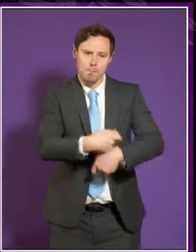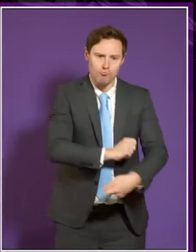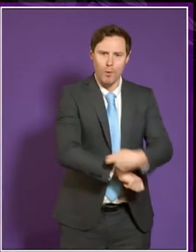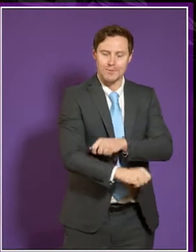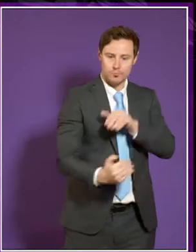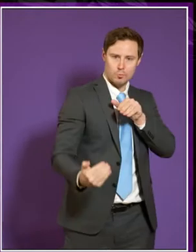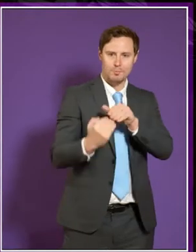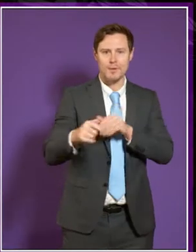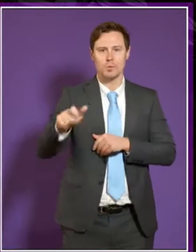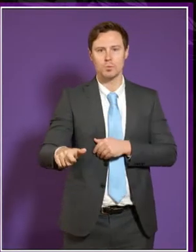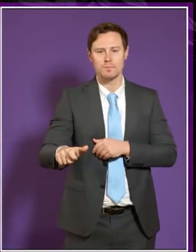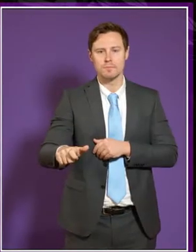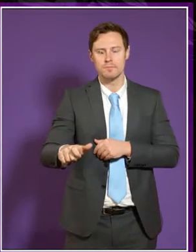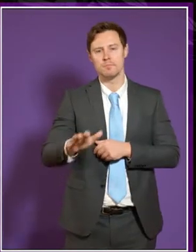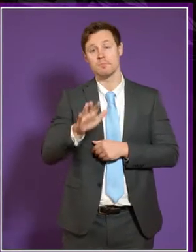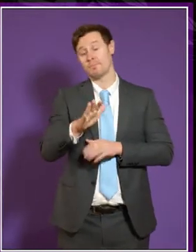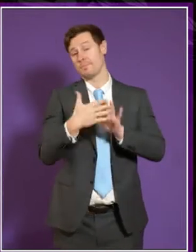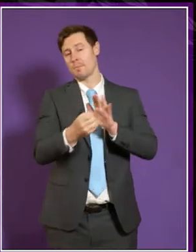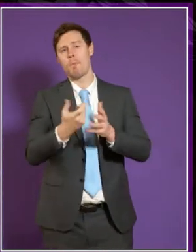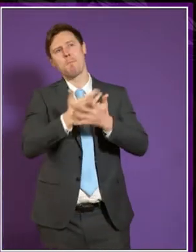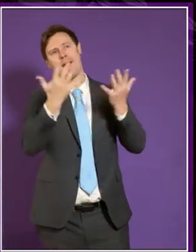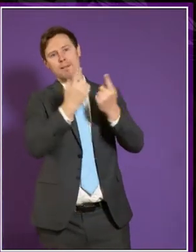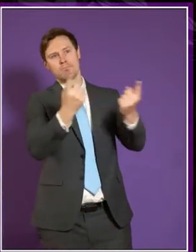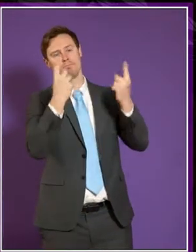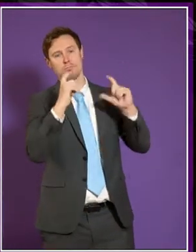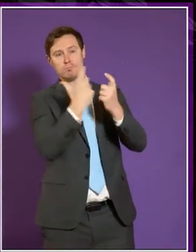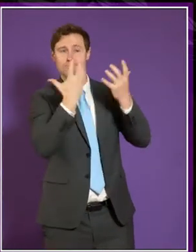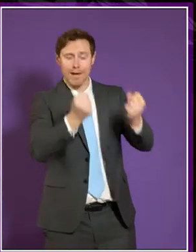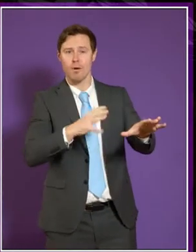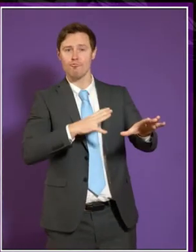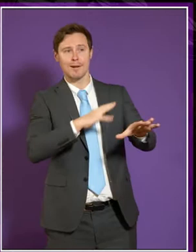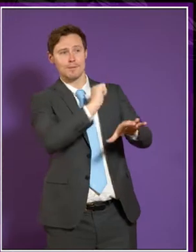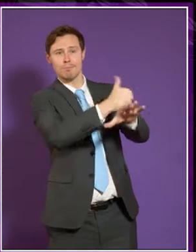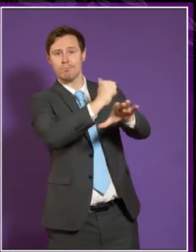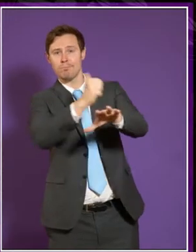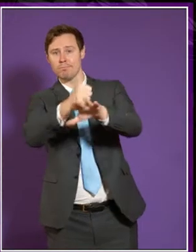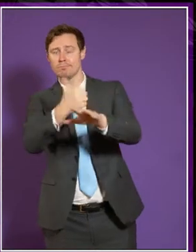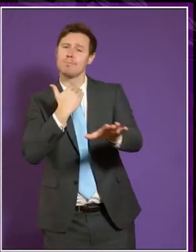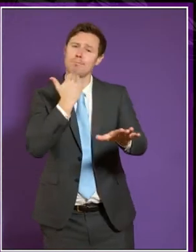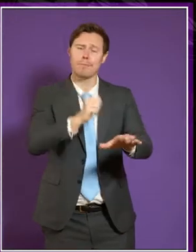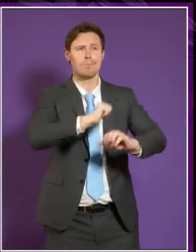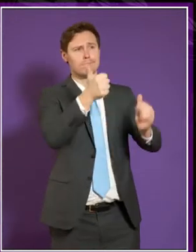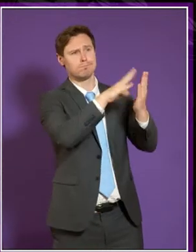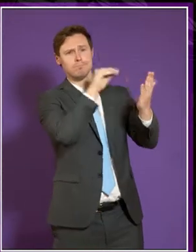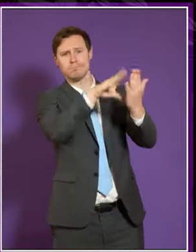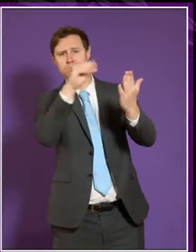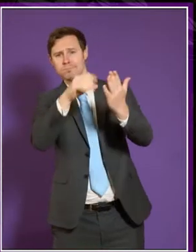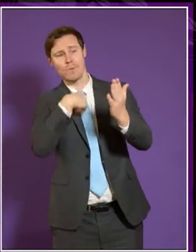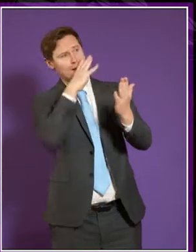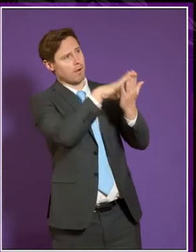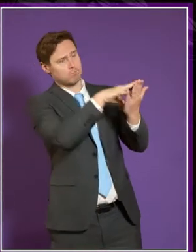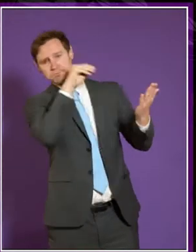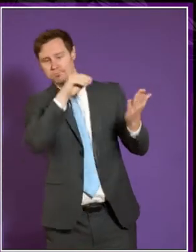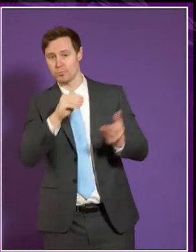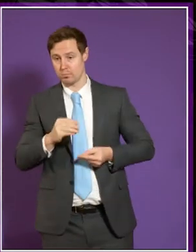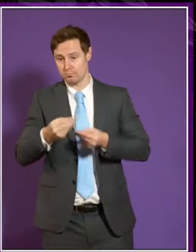I think, as you said, many institutions do already. And there's plenty of good practice, I think, to draw on here.